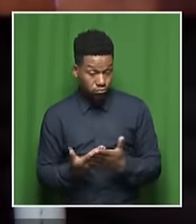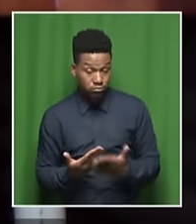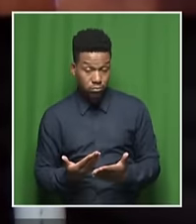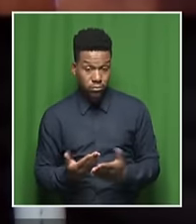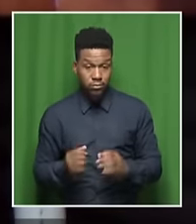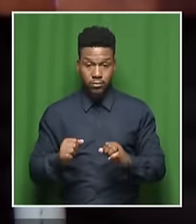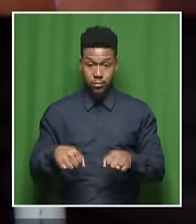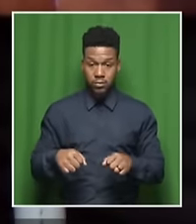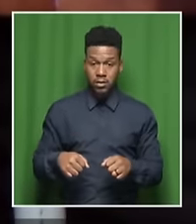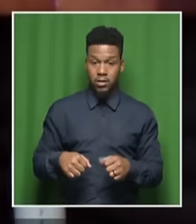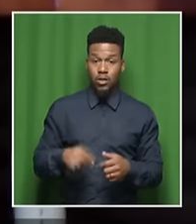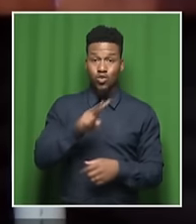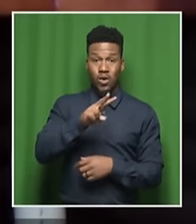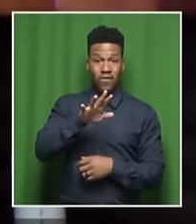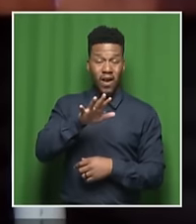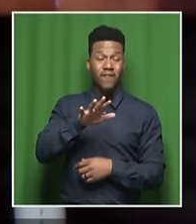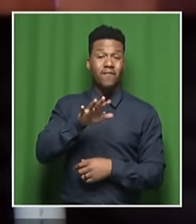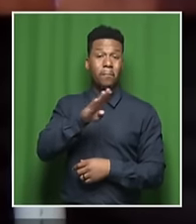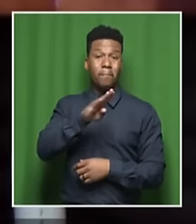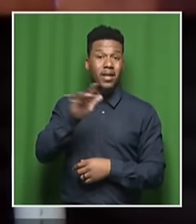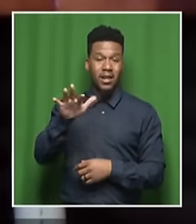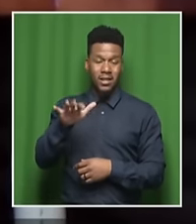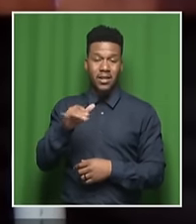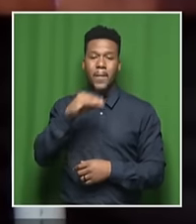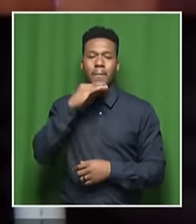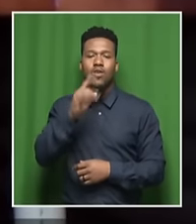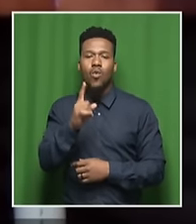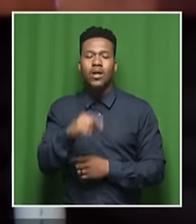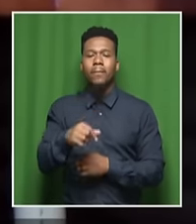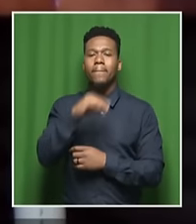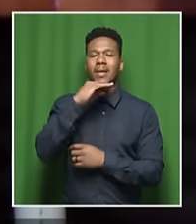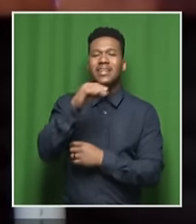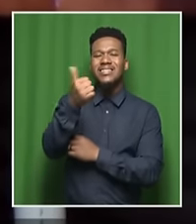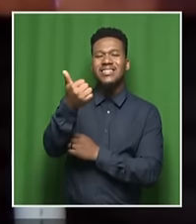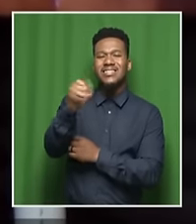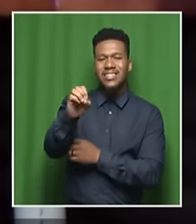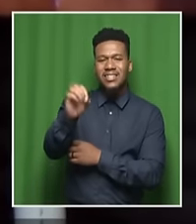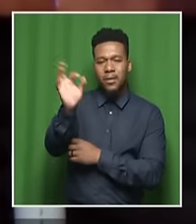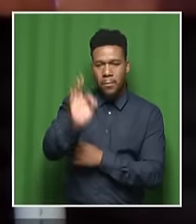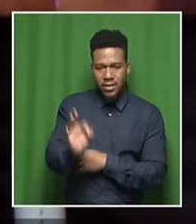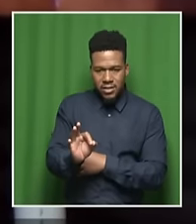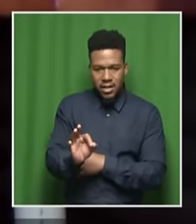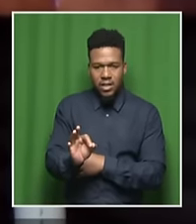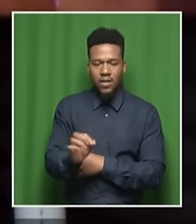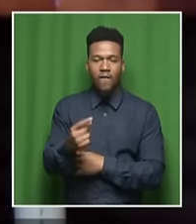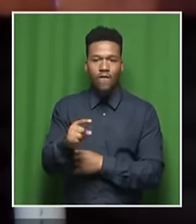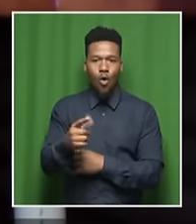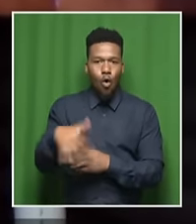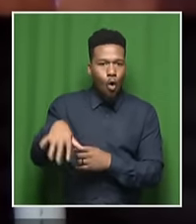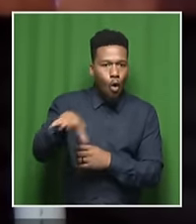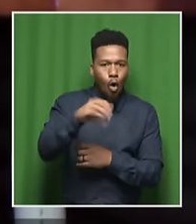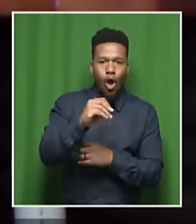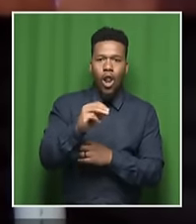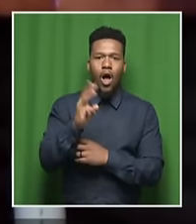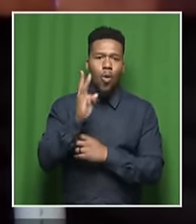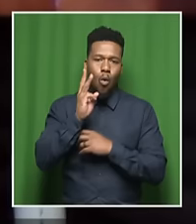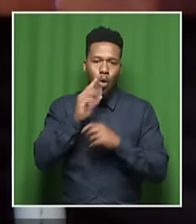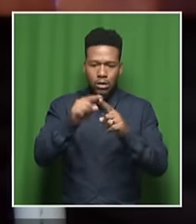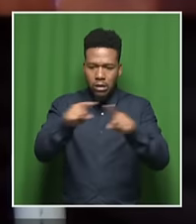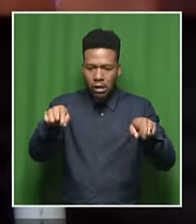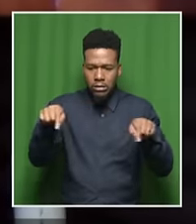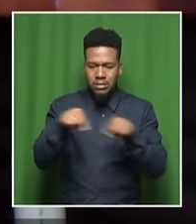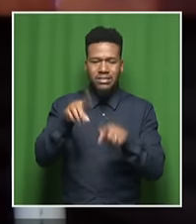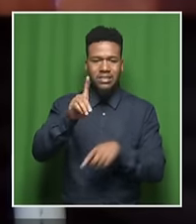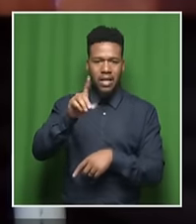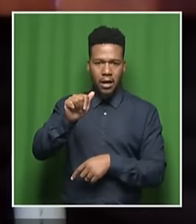Now, how big is that? That is 60% of the total volume of all of our dams in South Africa that has to be